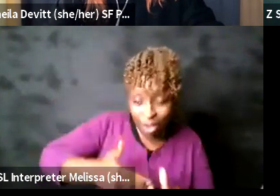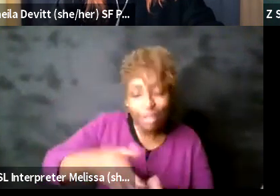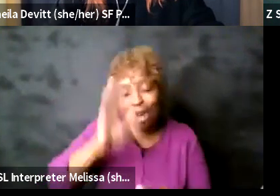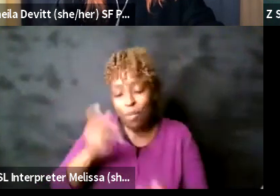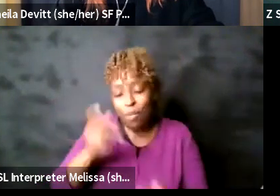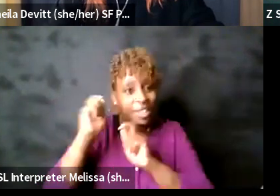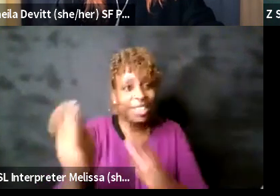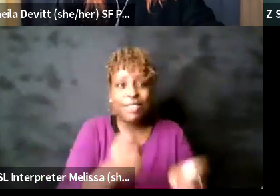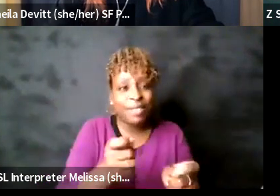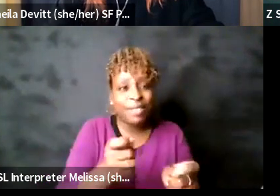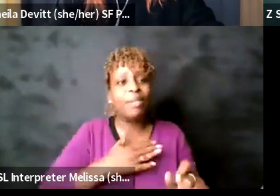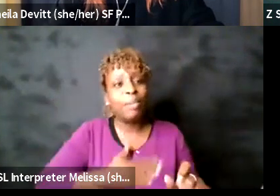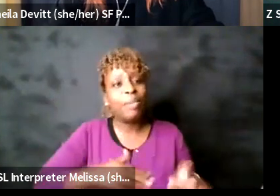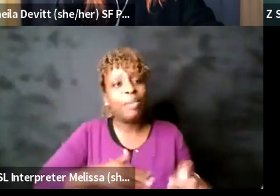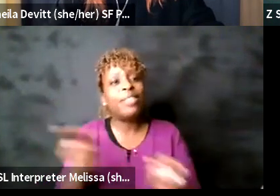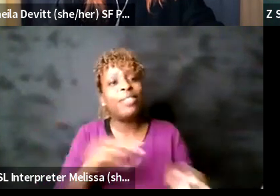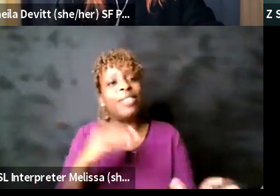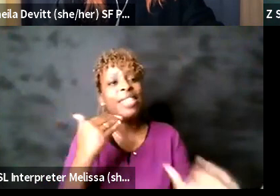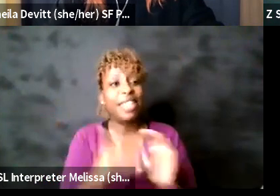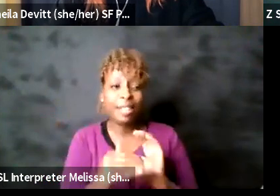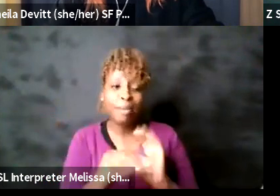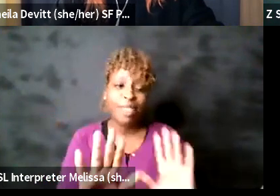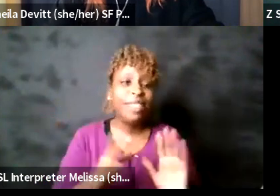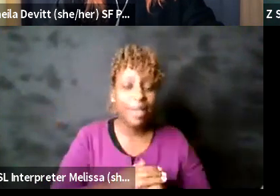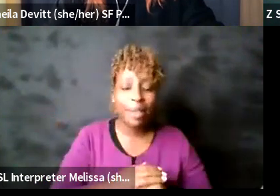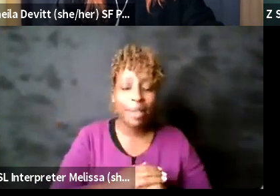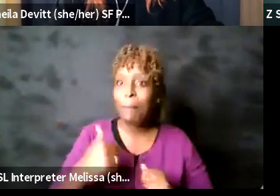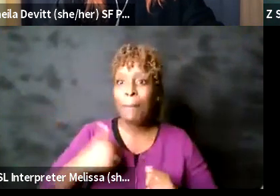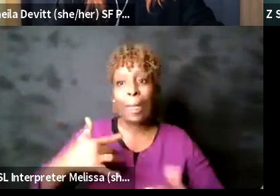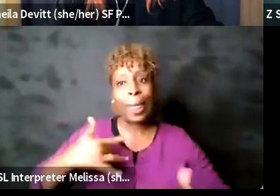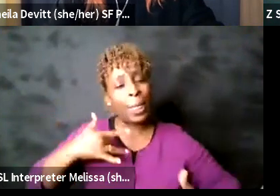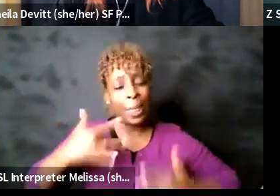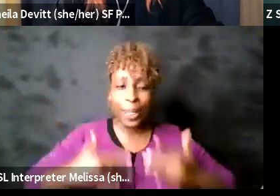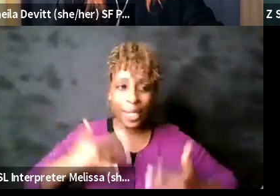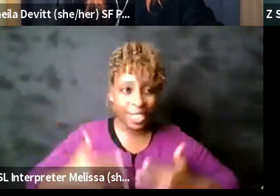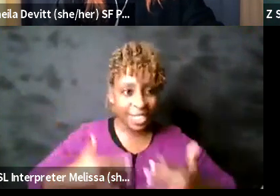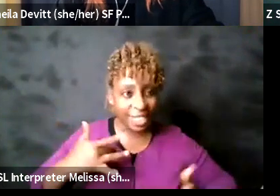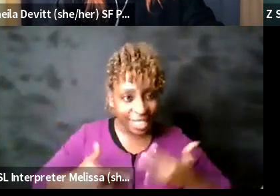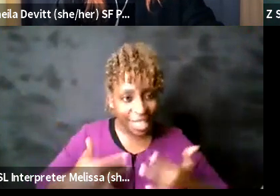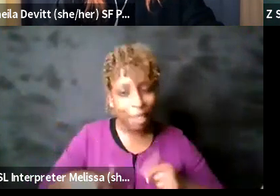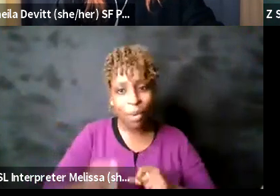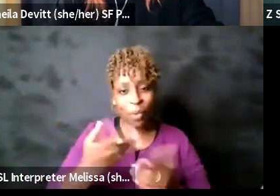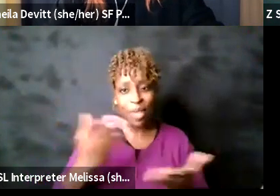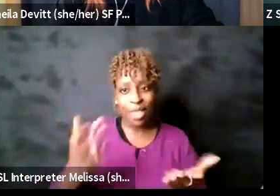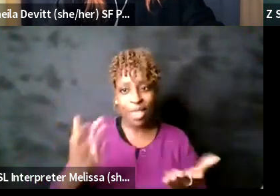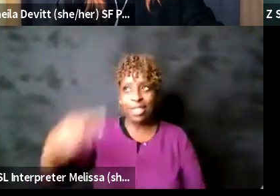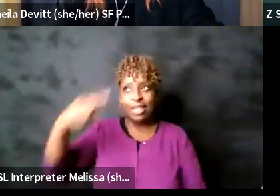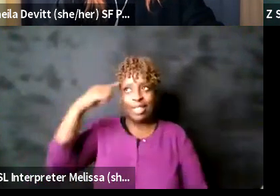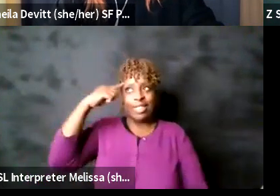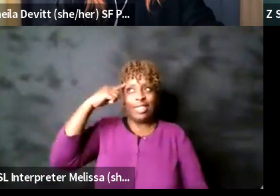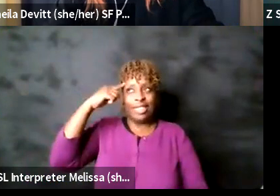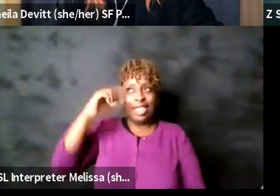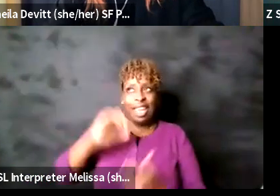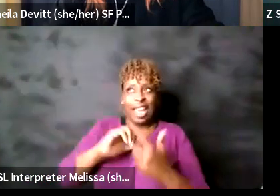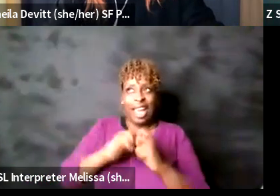to front load it very excited about it um the thing that does always kind of just stick in my mind is how we can enforce that in implicit ways and explicit ways